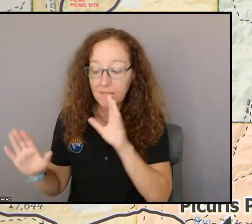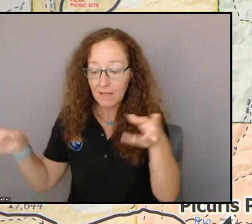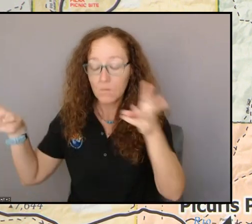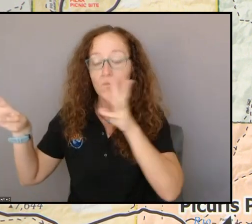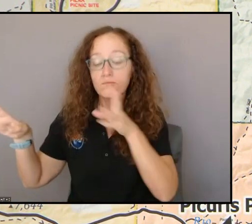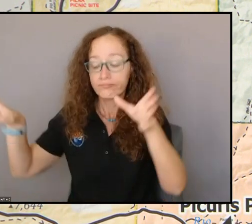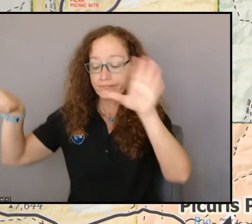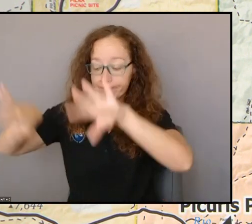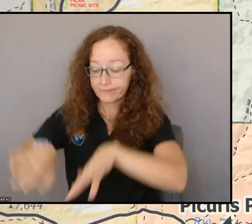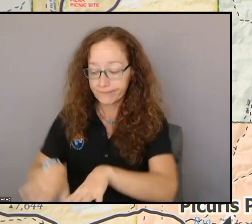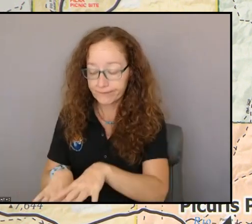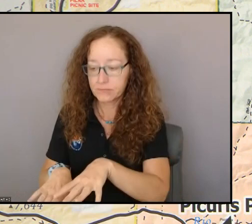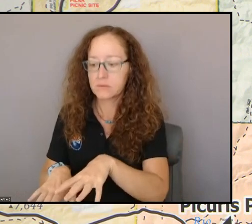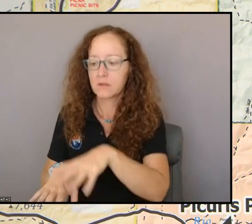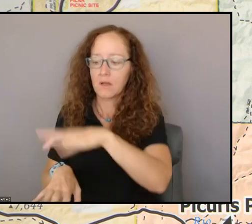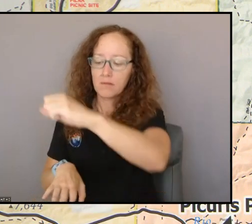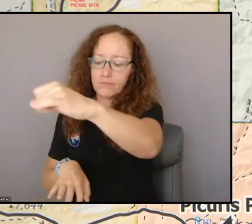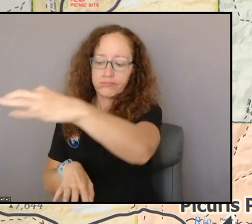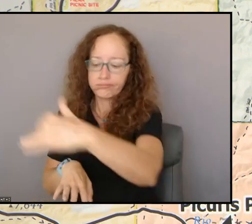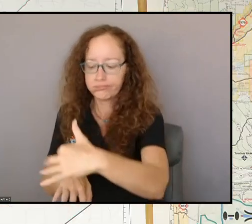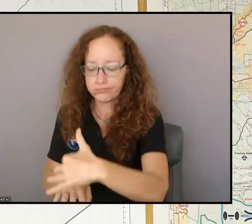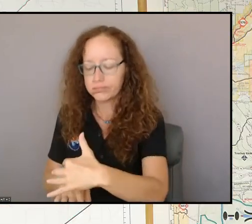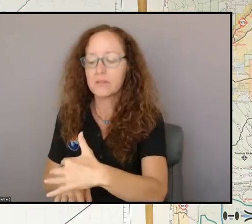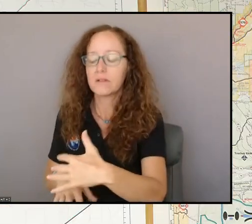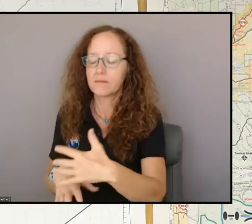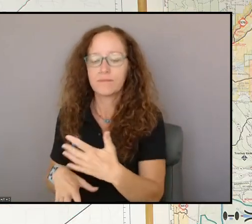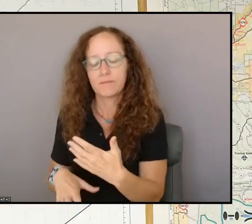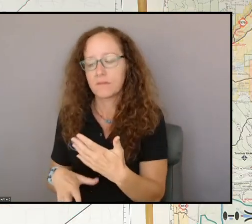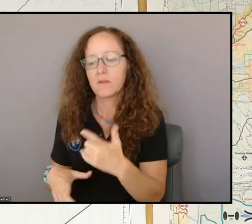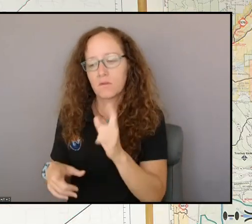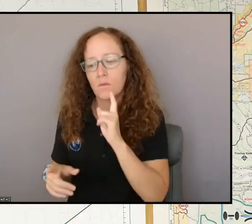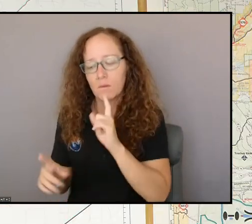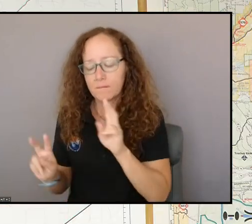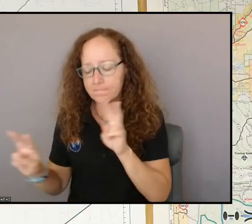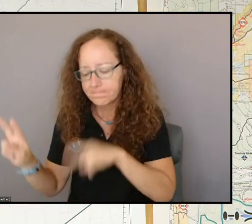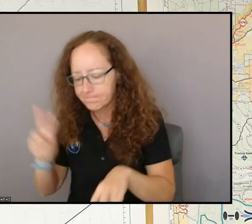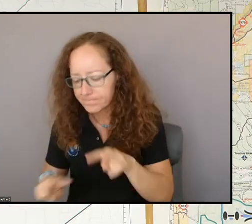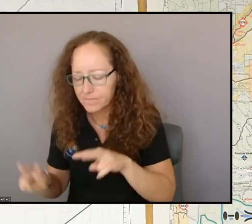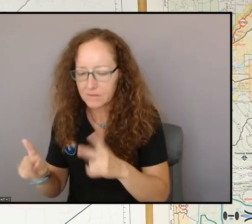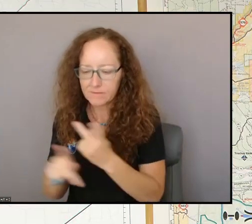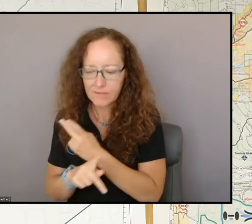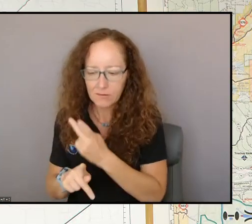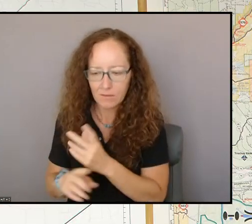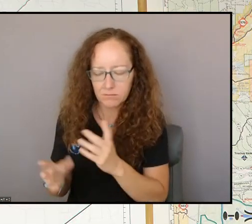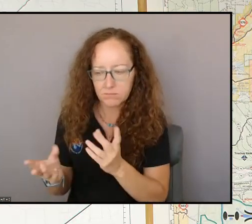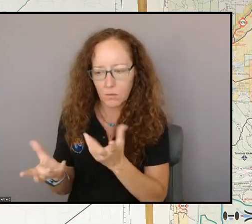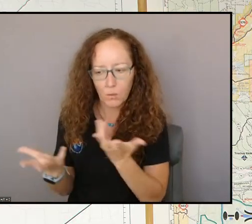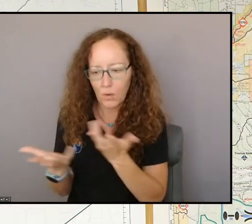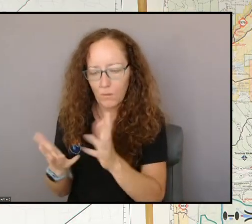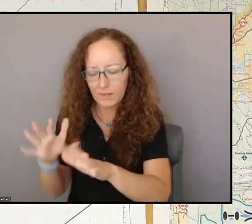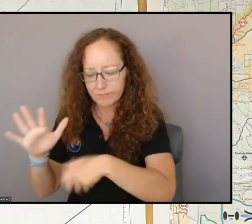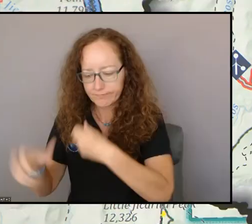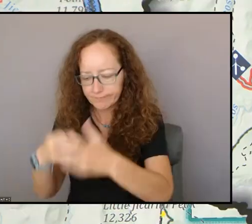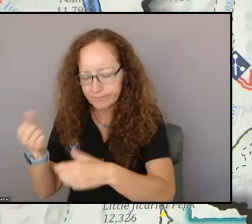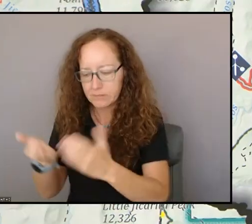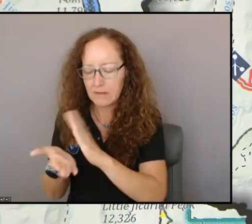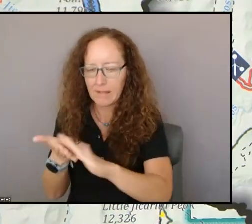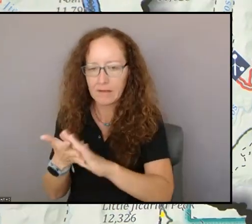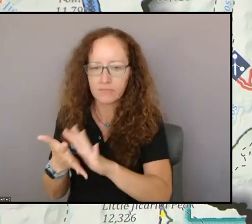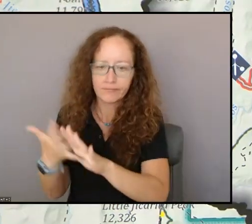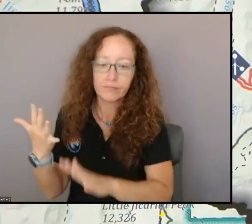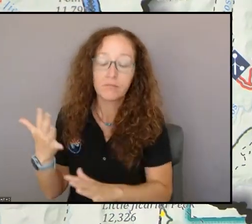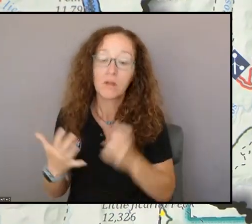and fire road work there. As far as what the fire is doing, so we've had no growth in the north zone of the fire